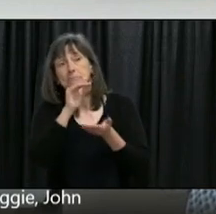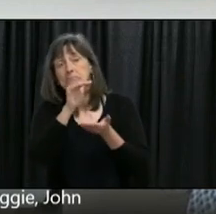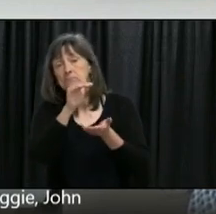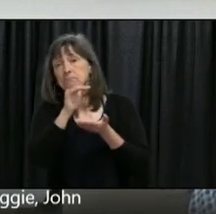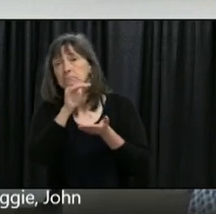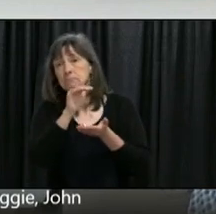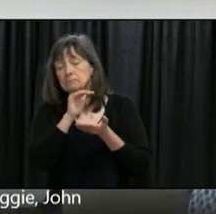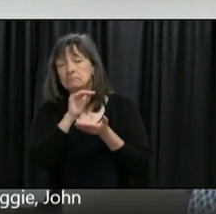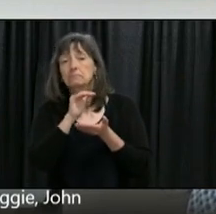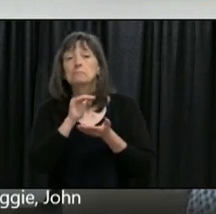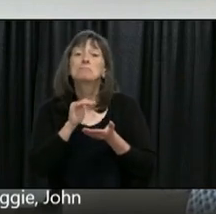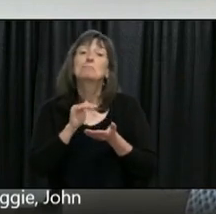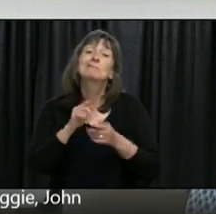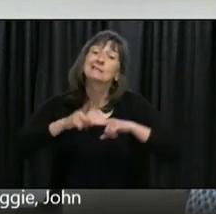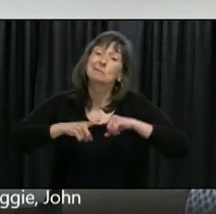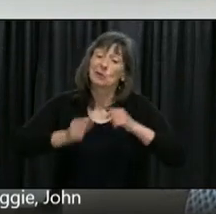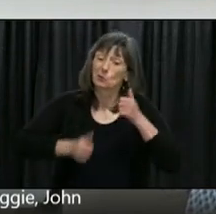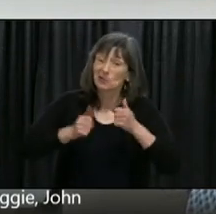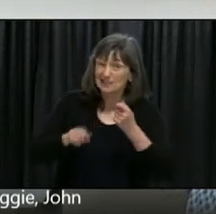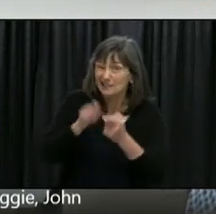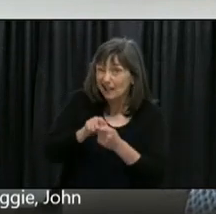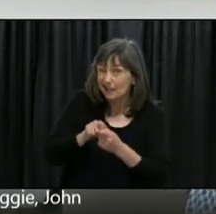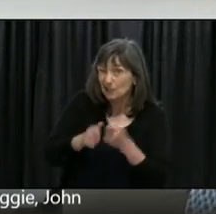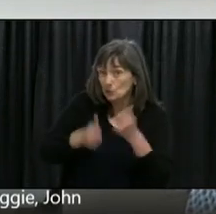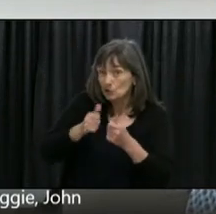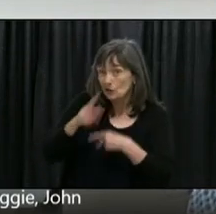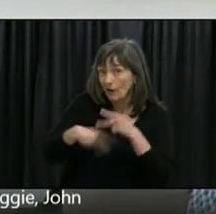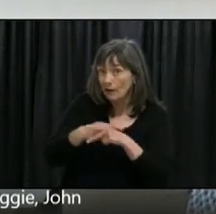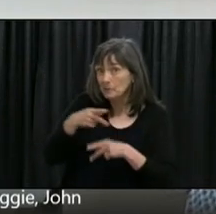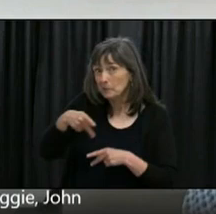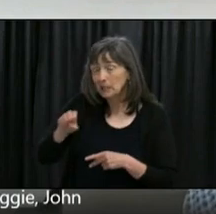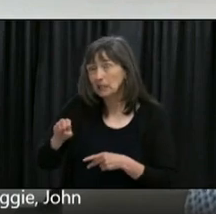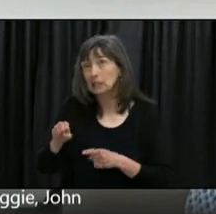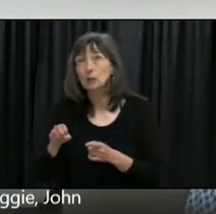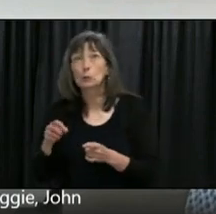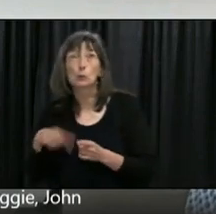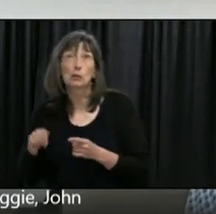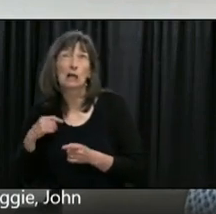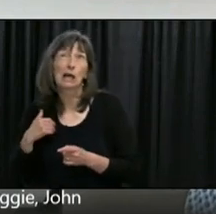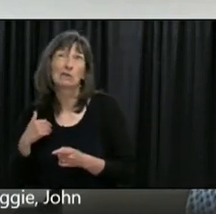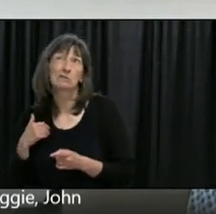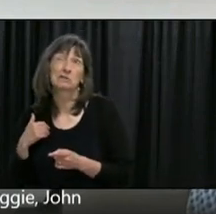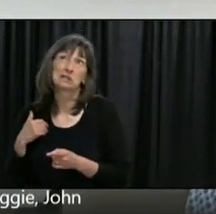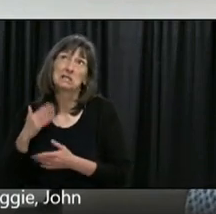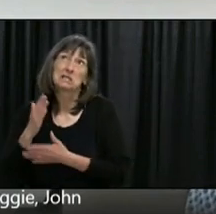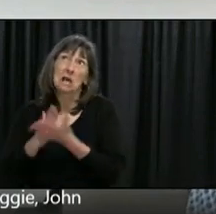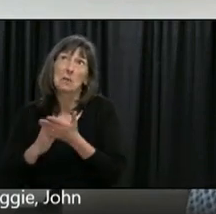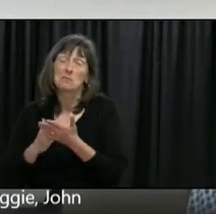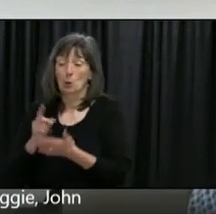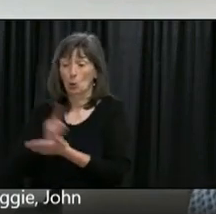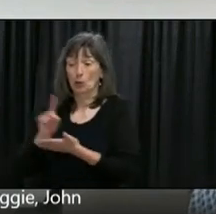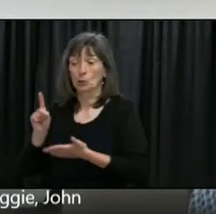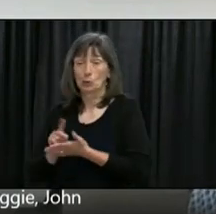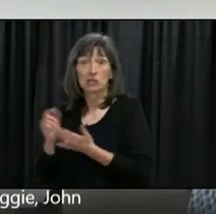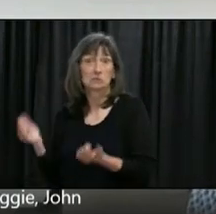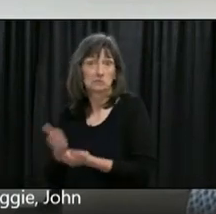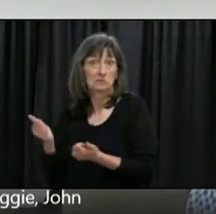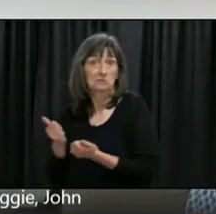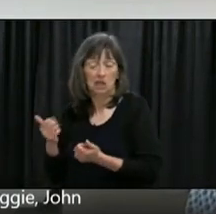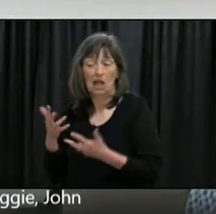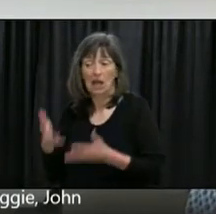on the particular item you look at anywhere from one to more than 30 weeks of some items